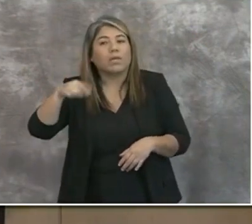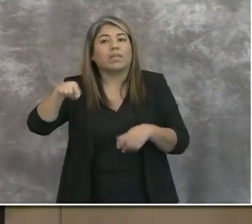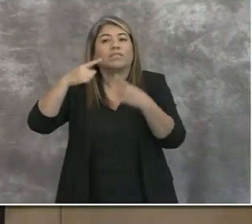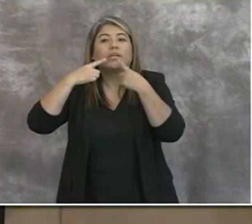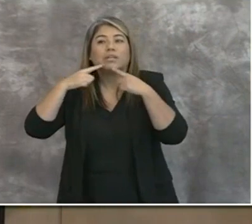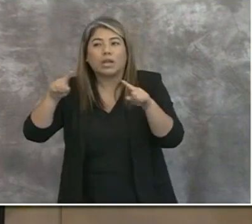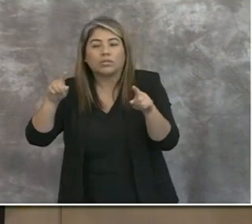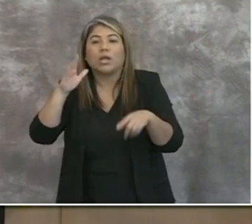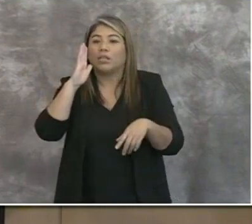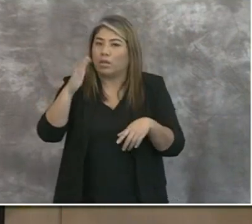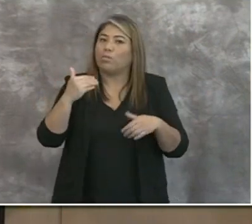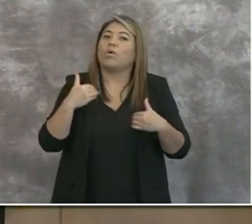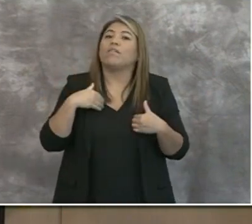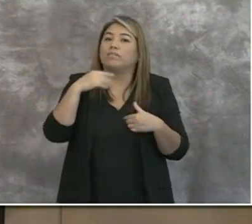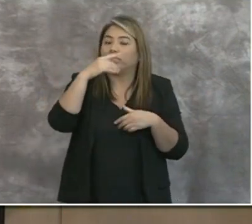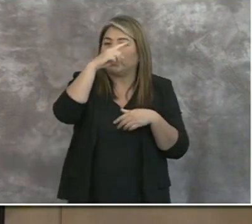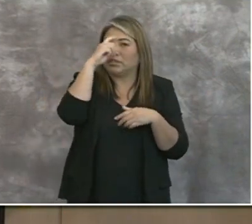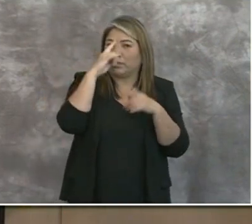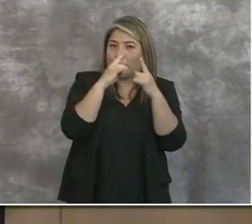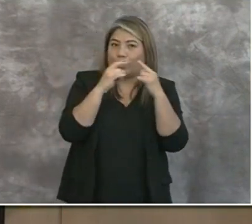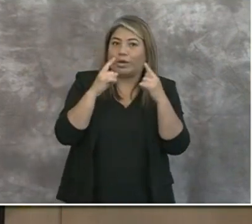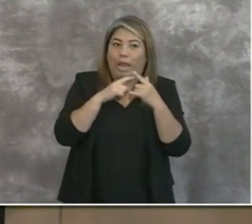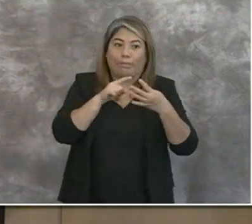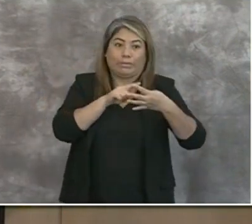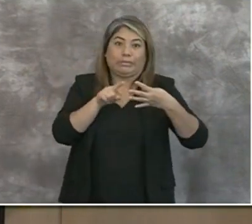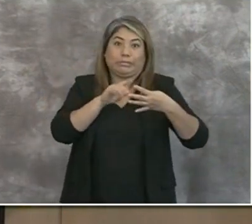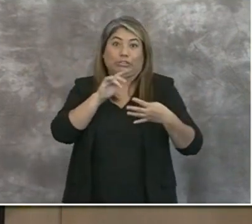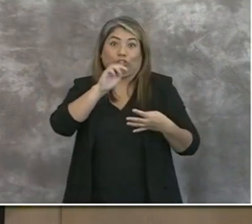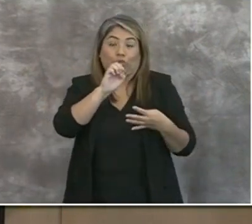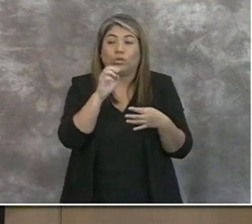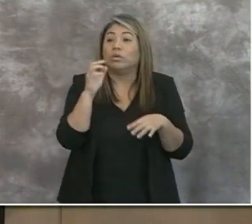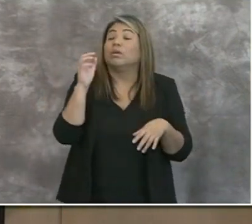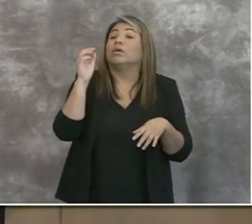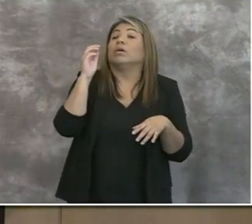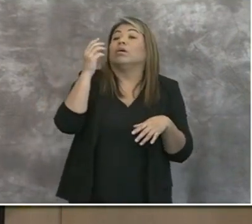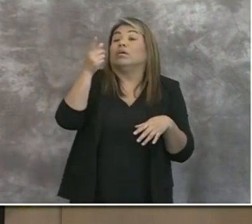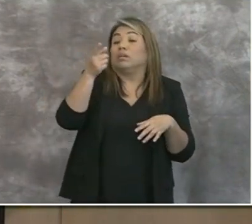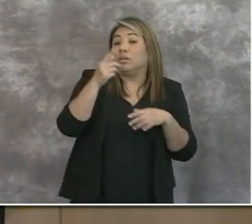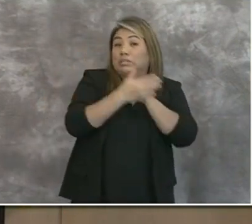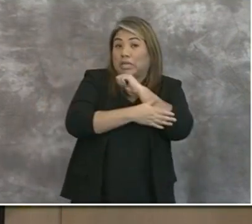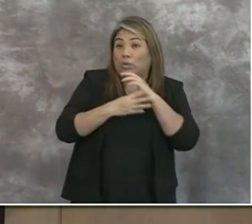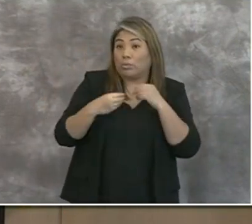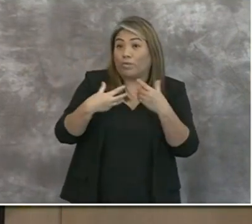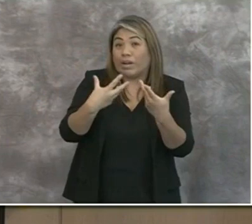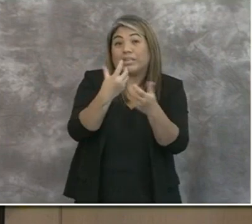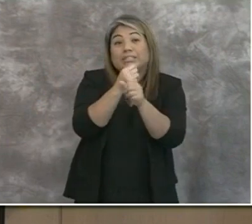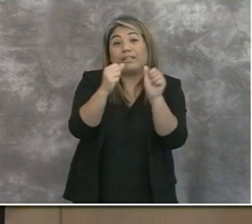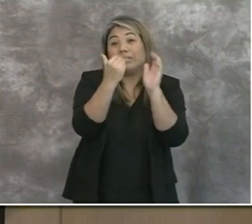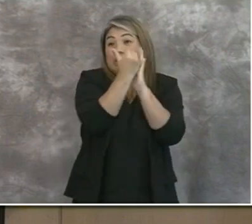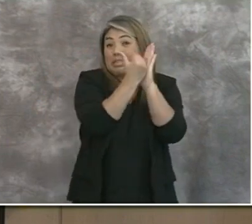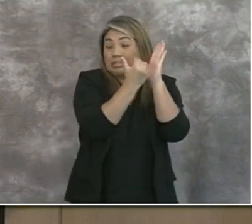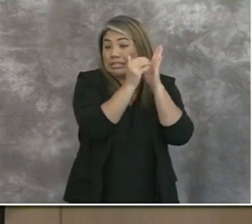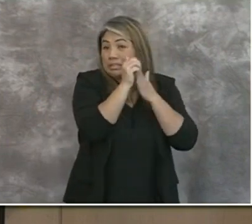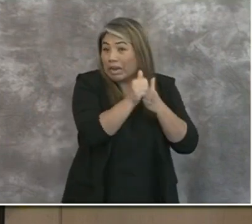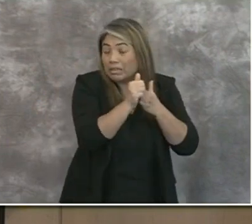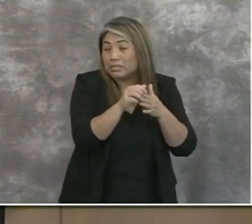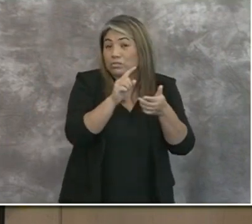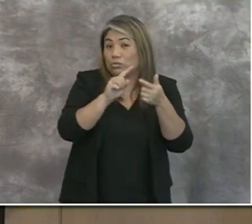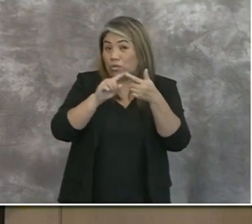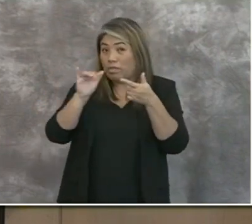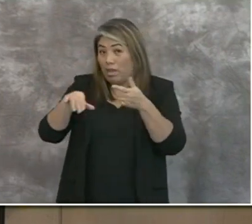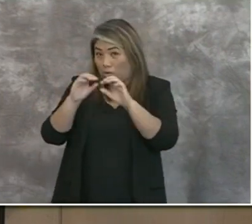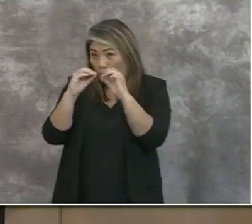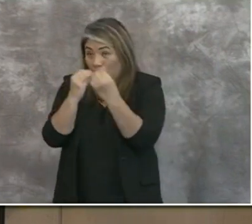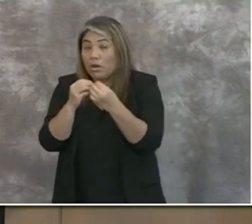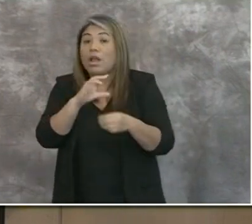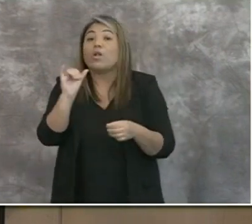announced that they will hold summer camps as early as June. Is the county providing any safety guidance to these organizations, and are they required